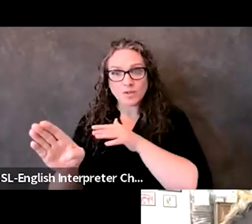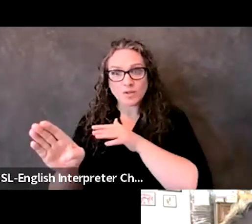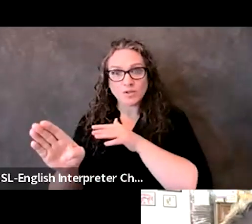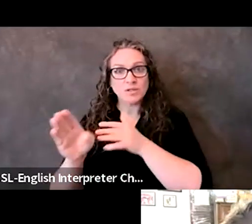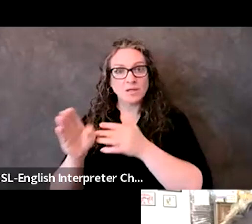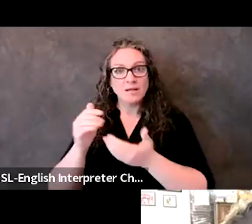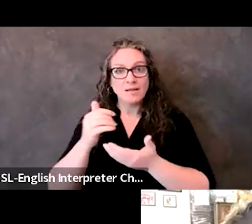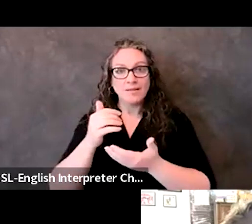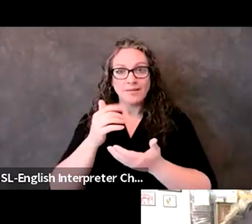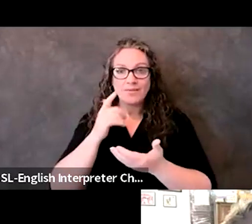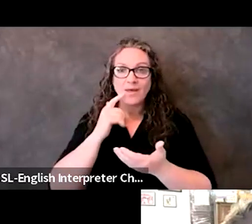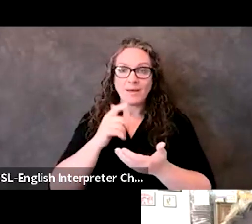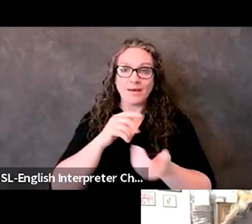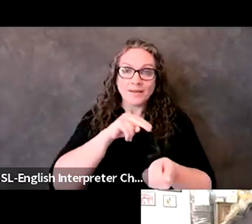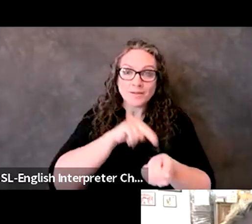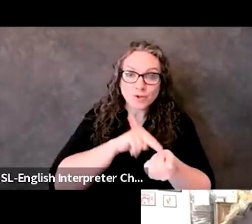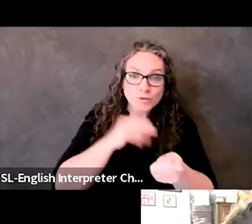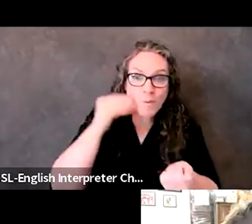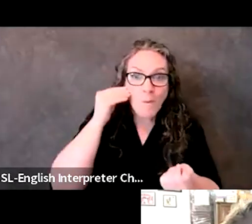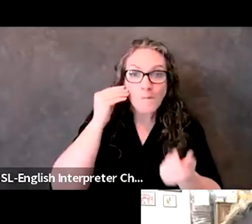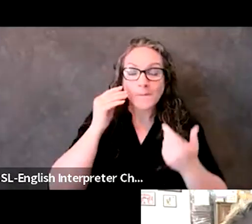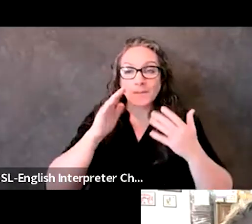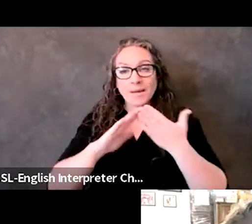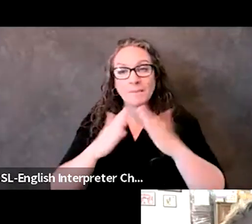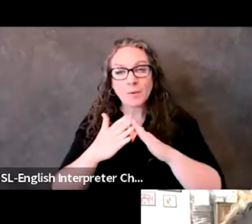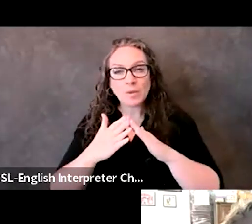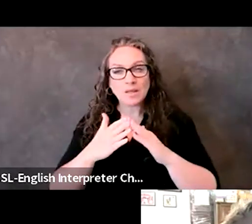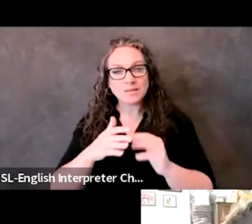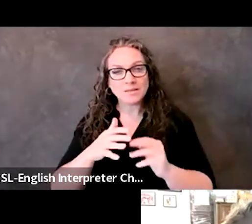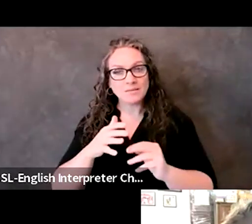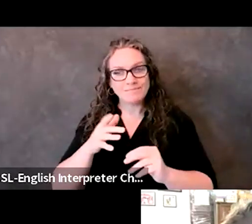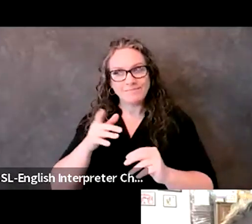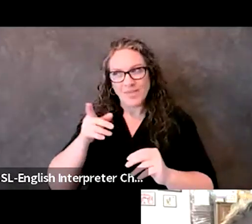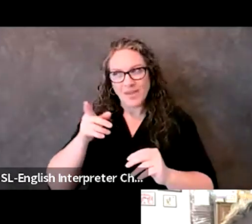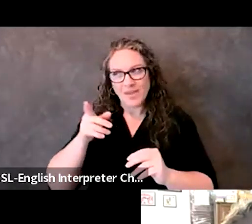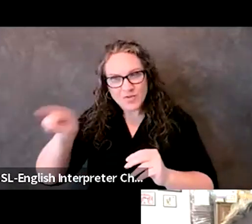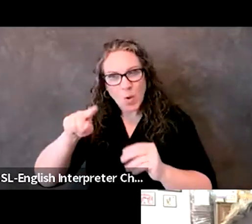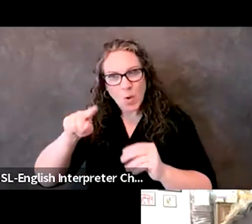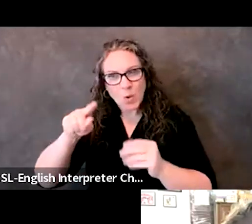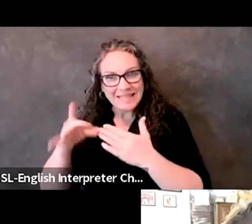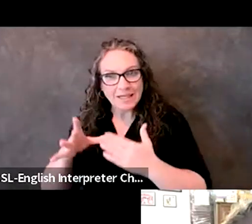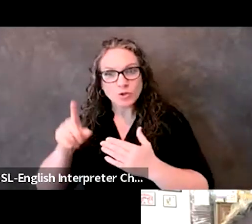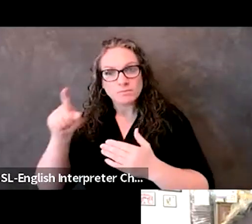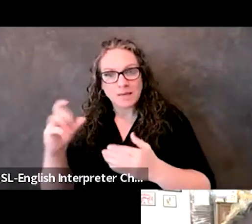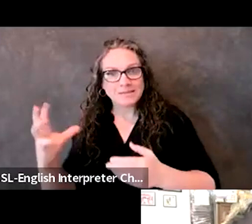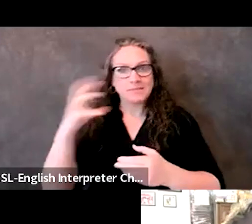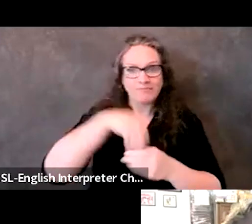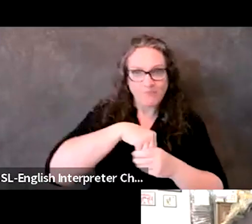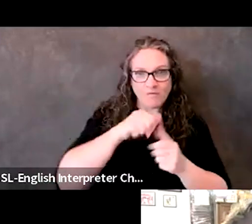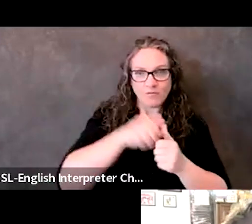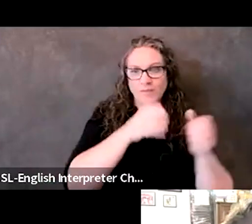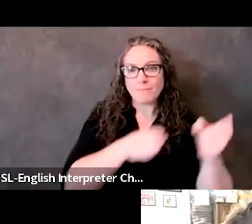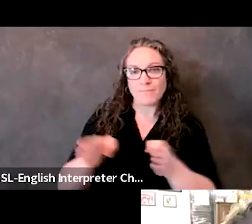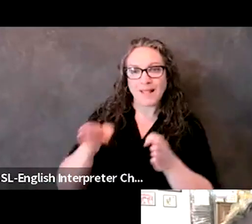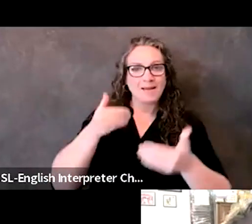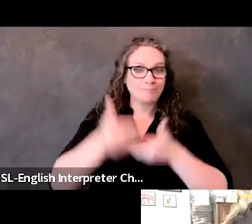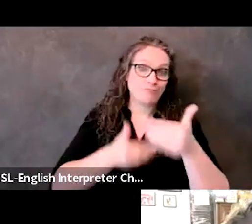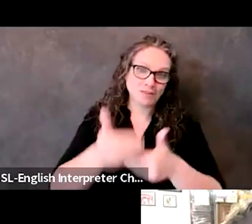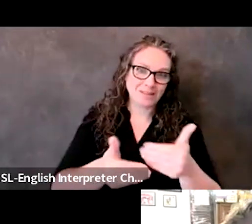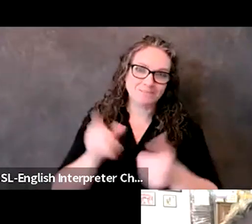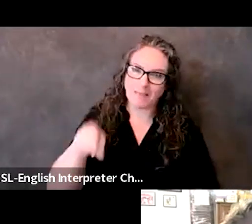living facilities and communities, you know, be in these planning process with us. You know, I was, you